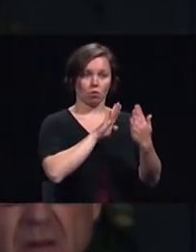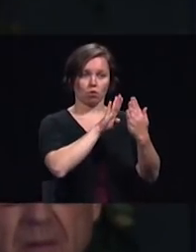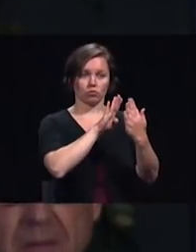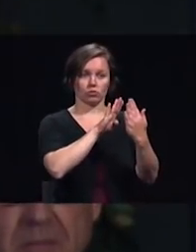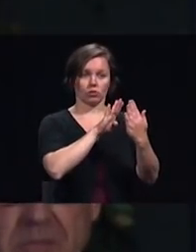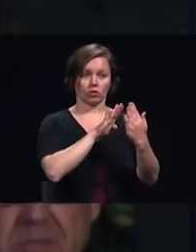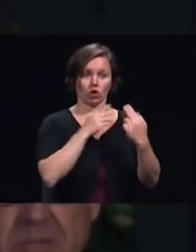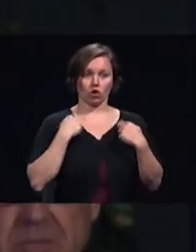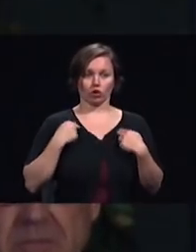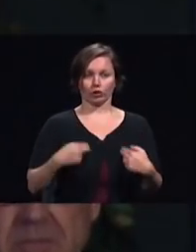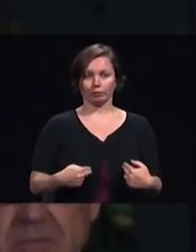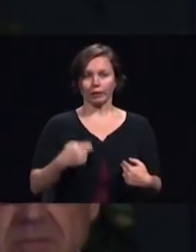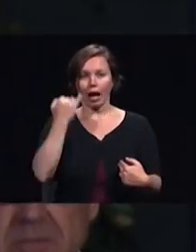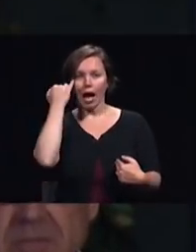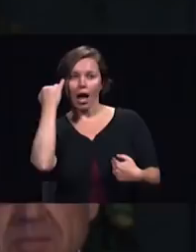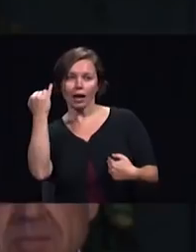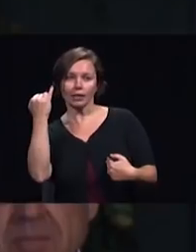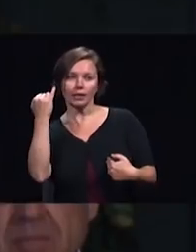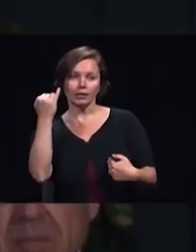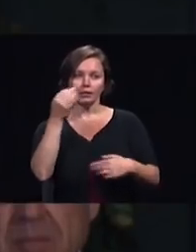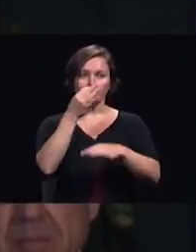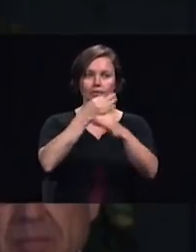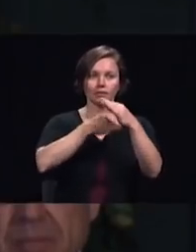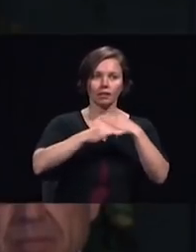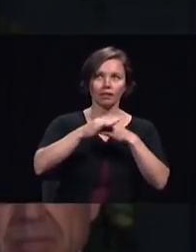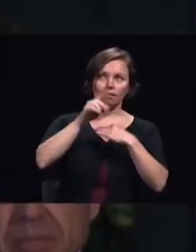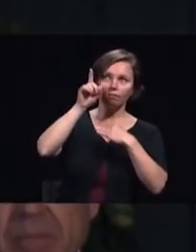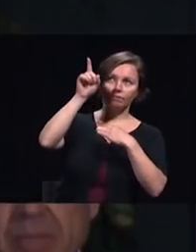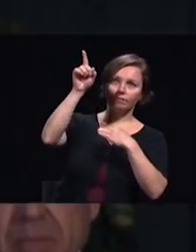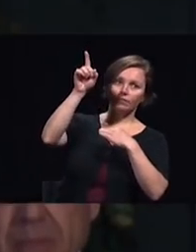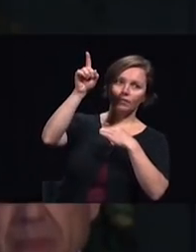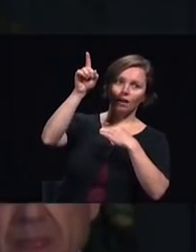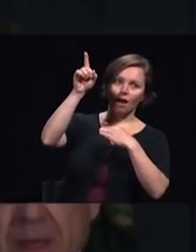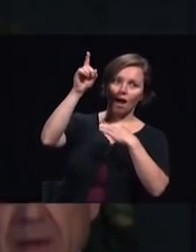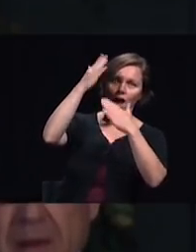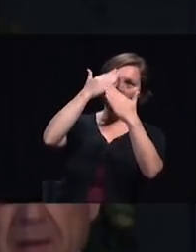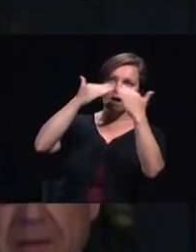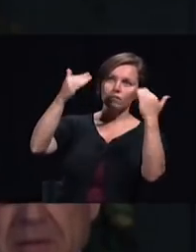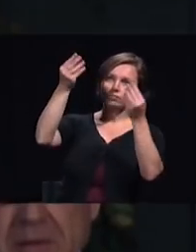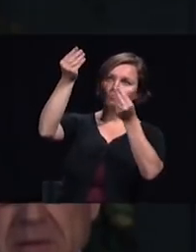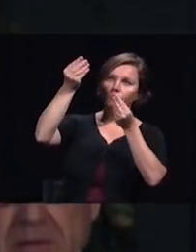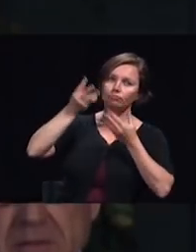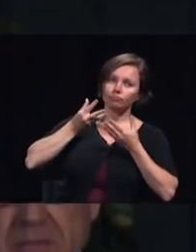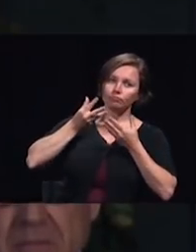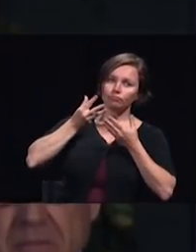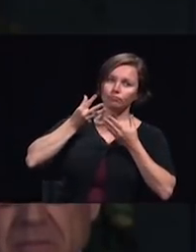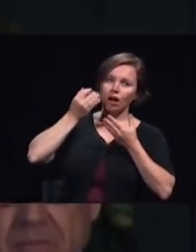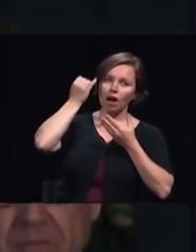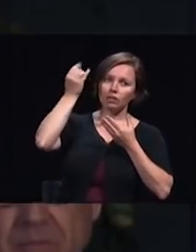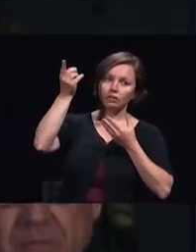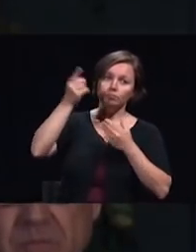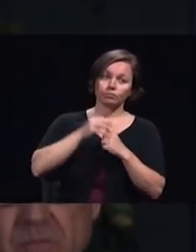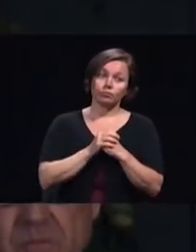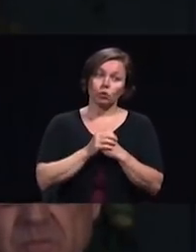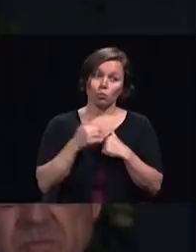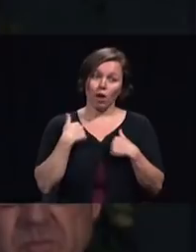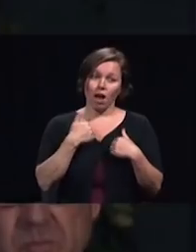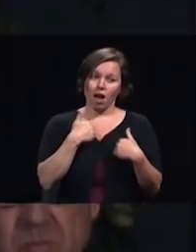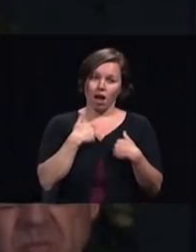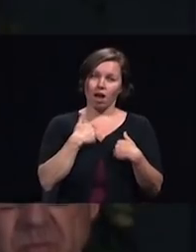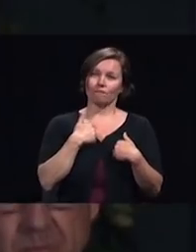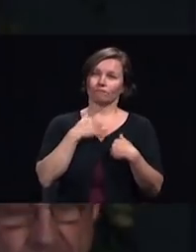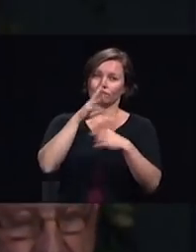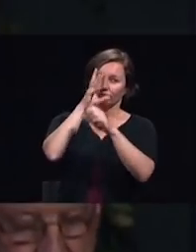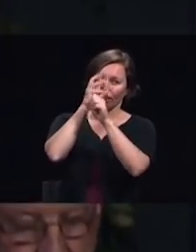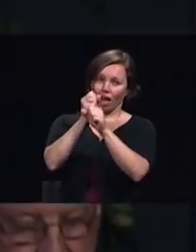instead of heavenly inspired ideas do we have faith in what God can do through